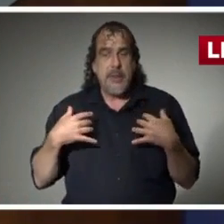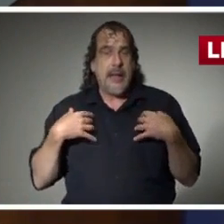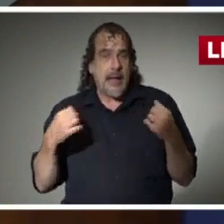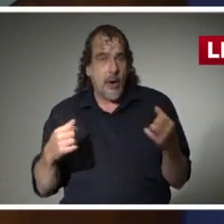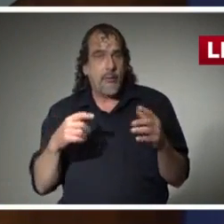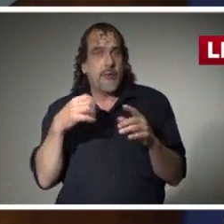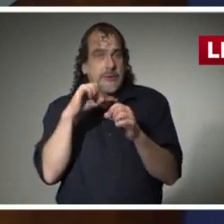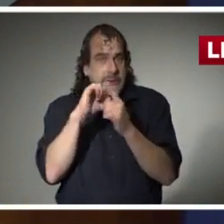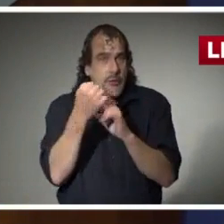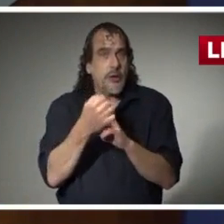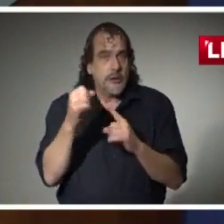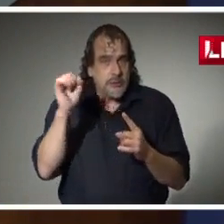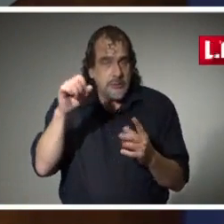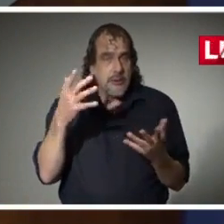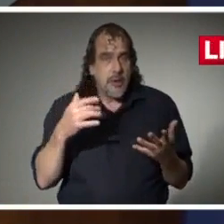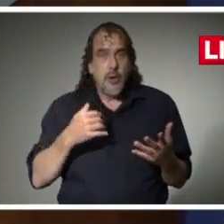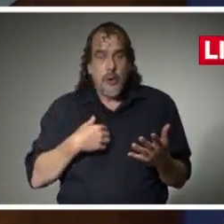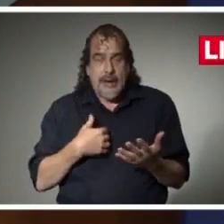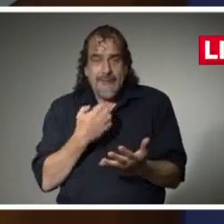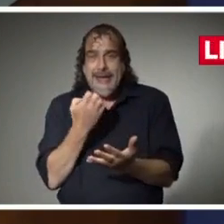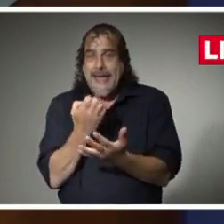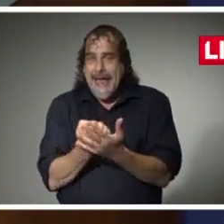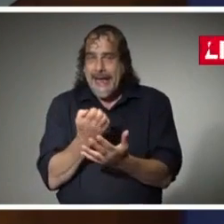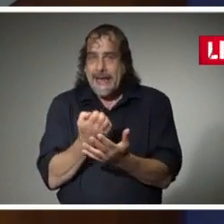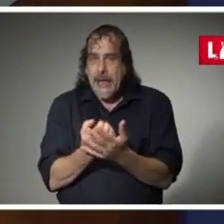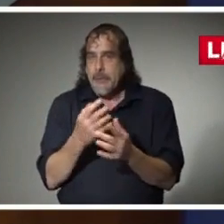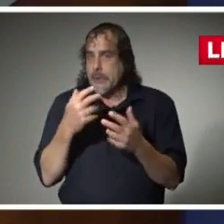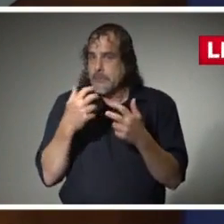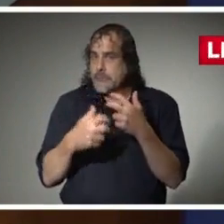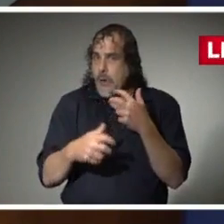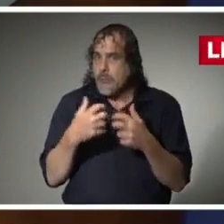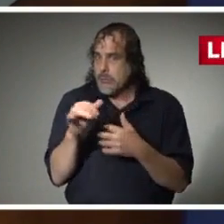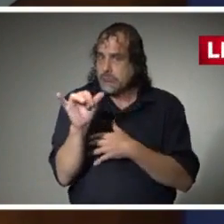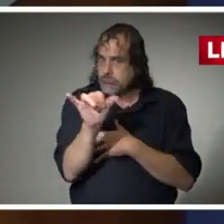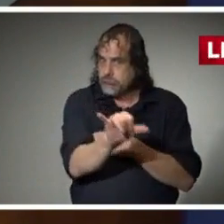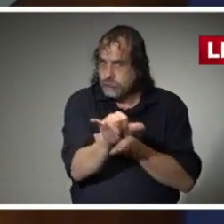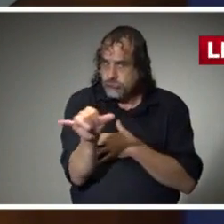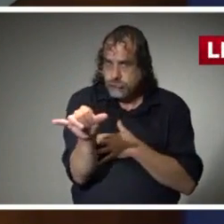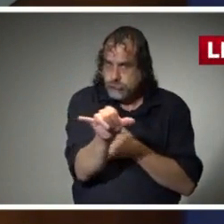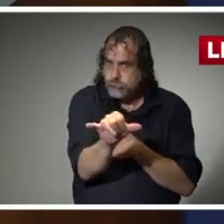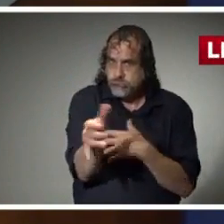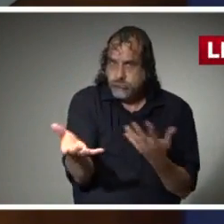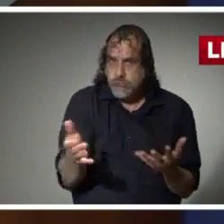state. We also have an economic crisis in this state.